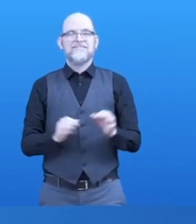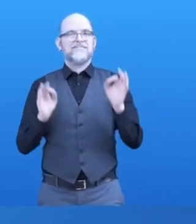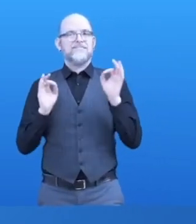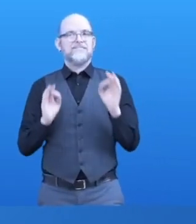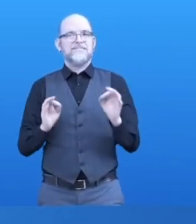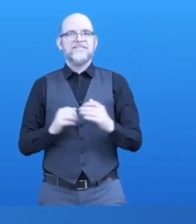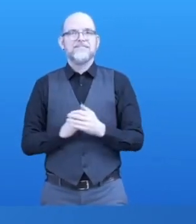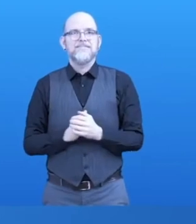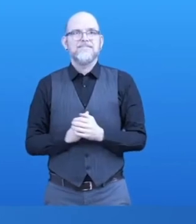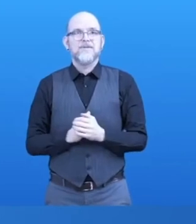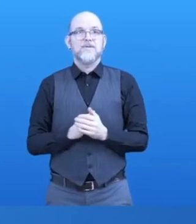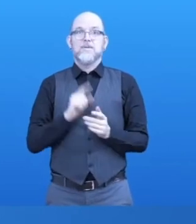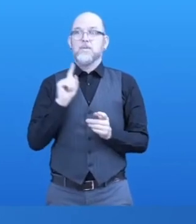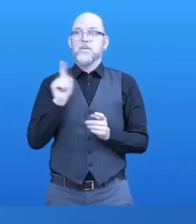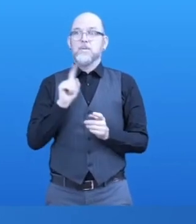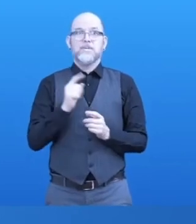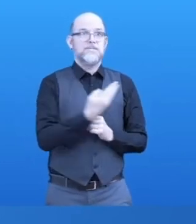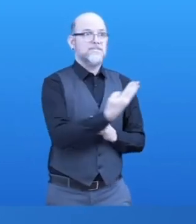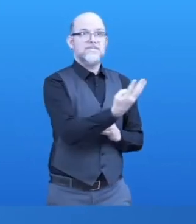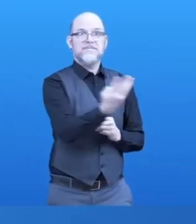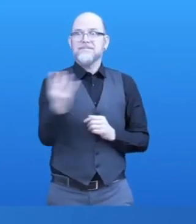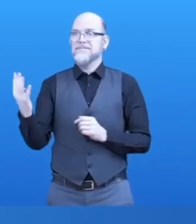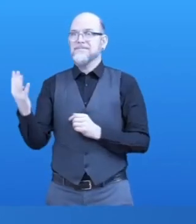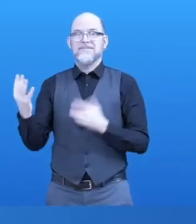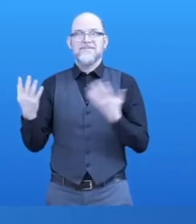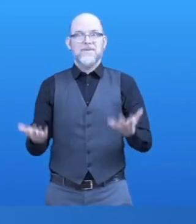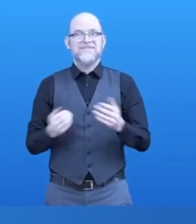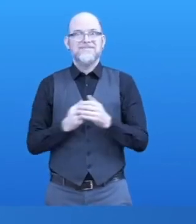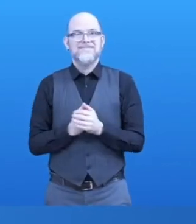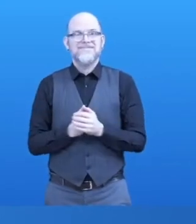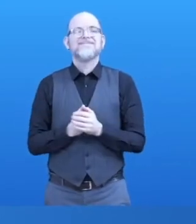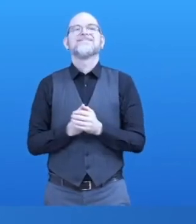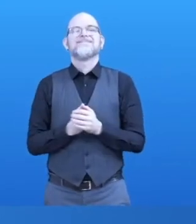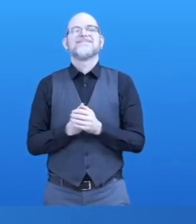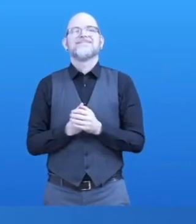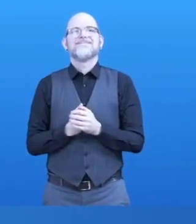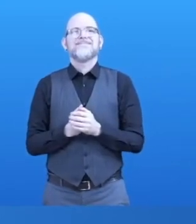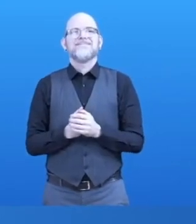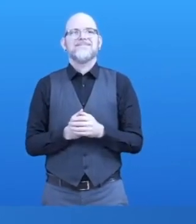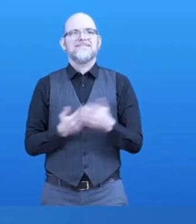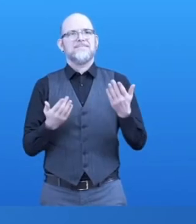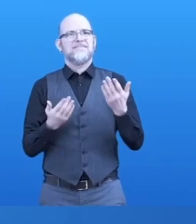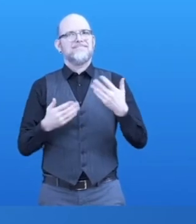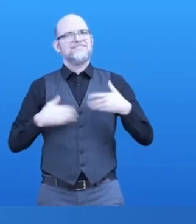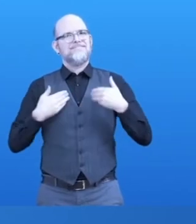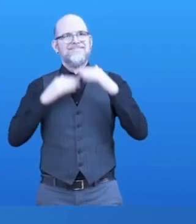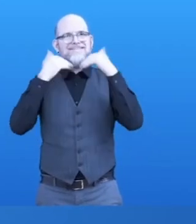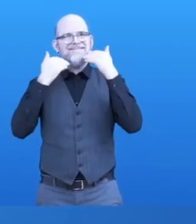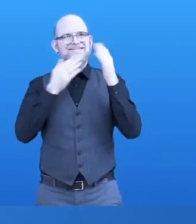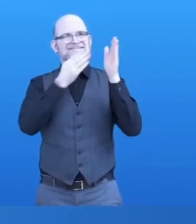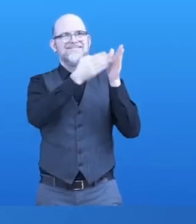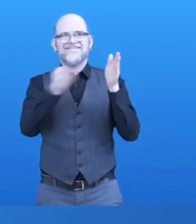So who is this community built off? We are very happy to have on board